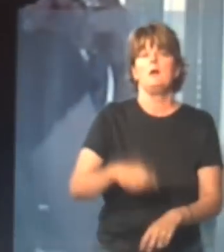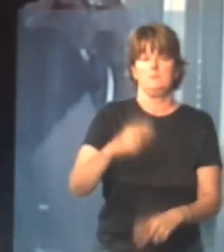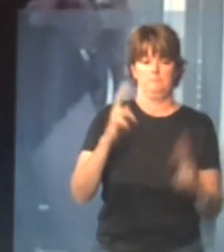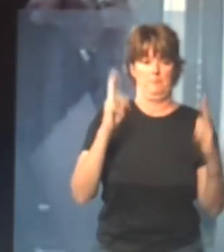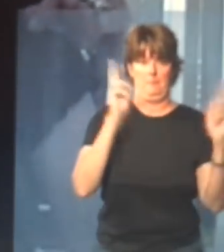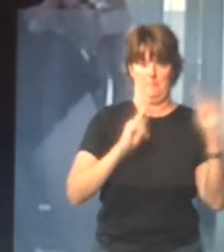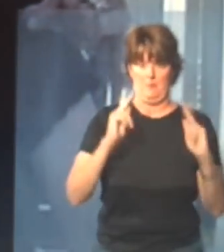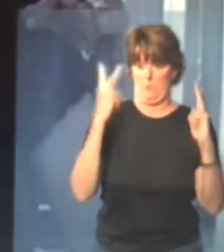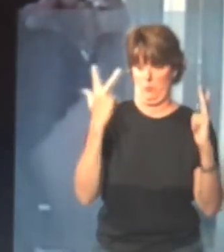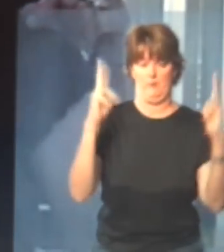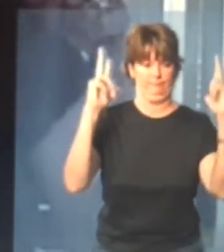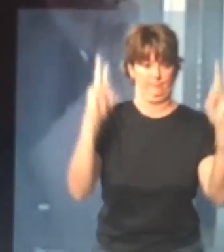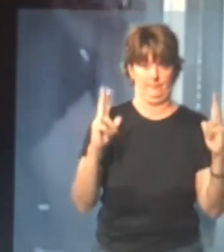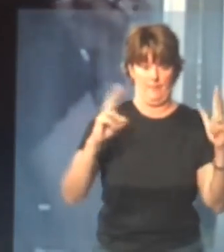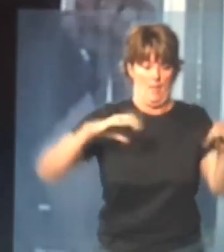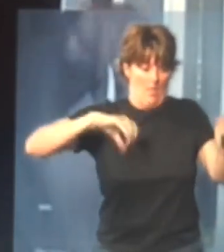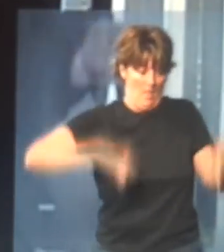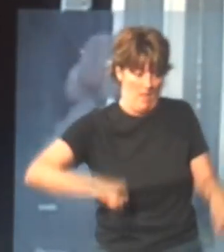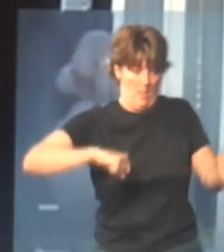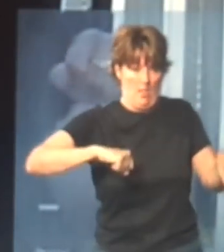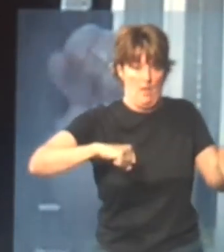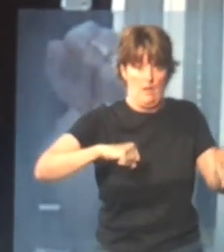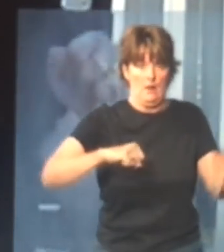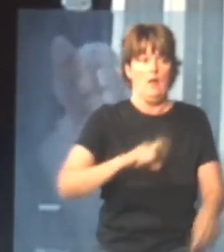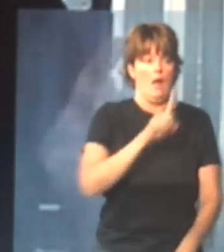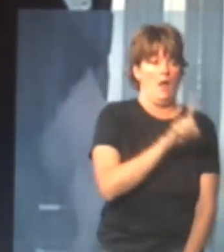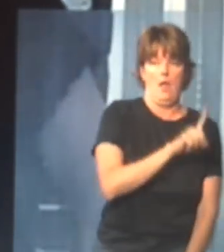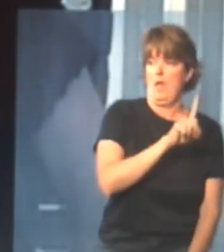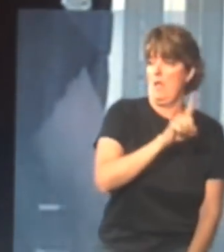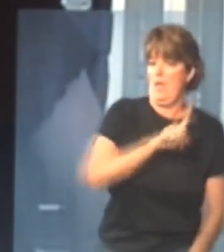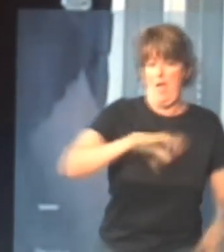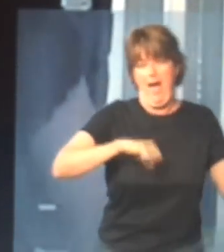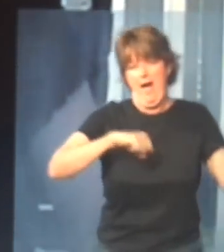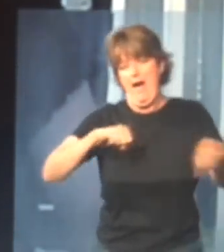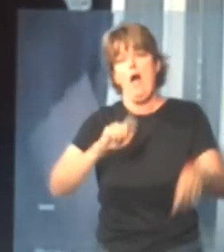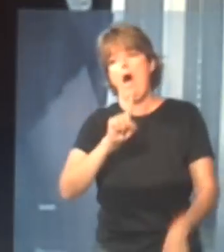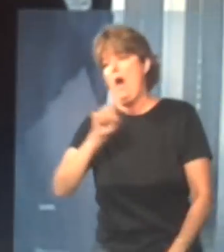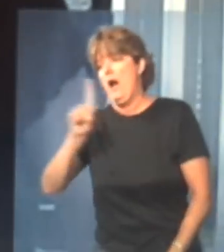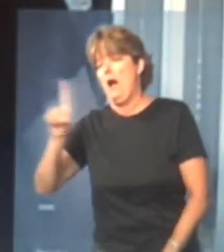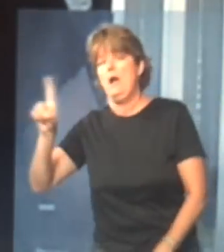people on each side of this canoe, and they're walking it over to the other side,